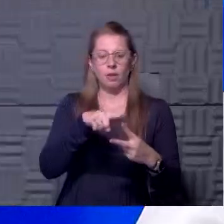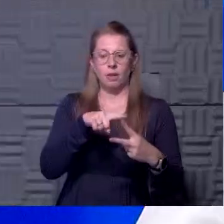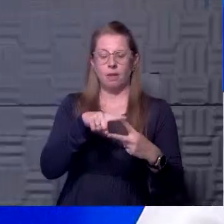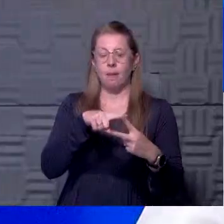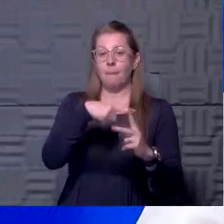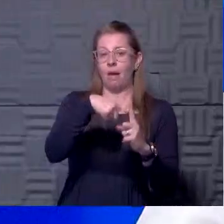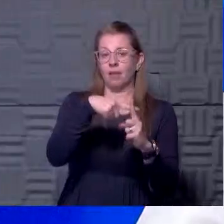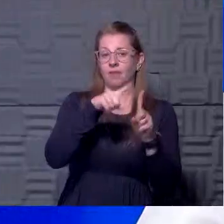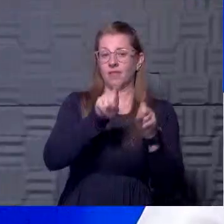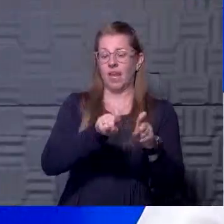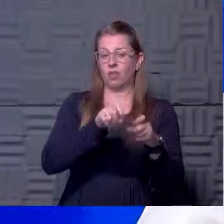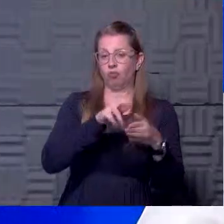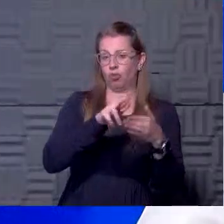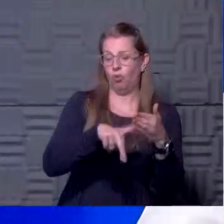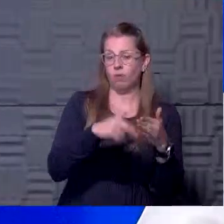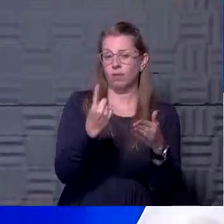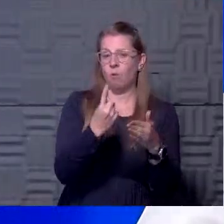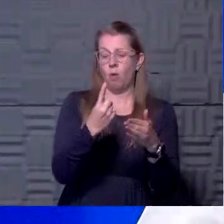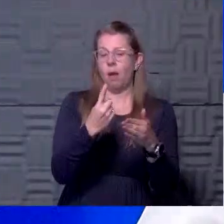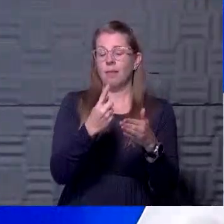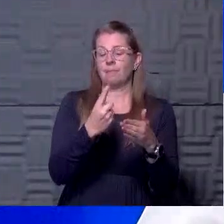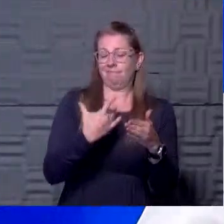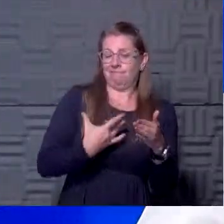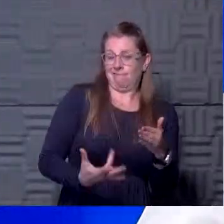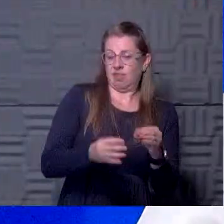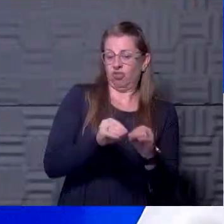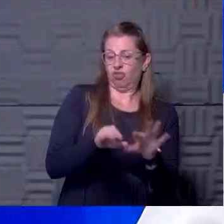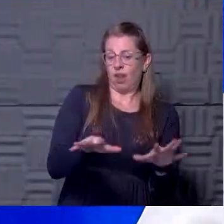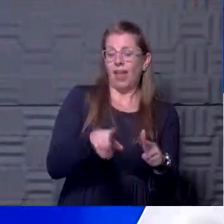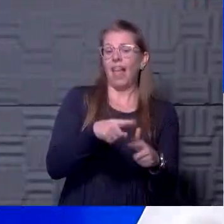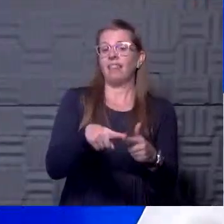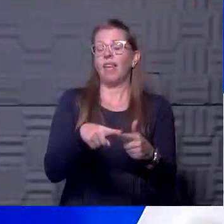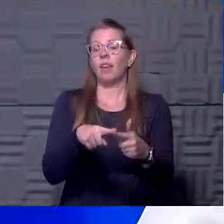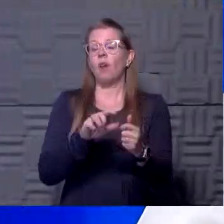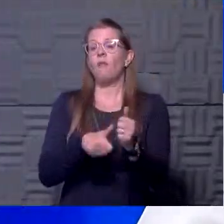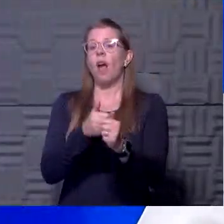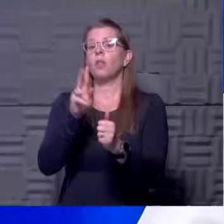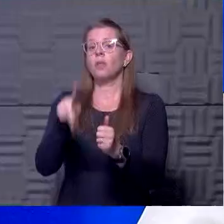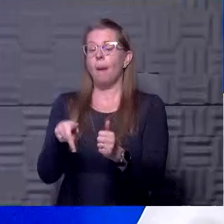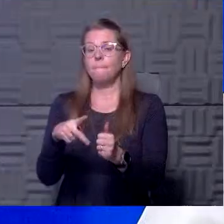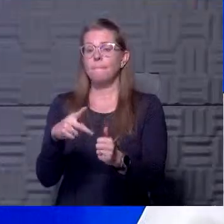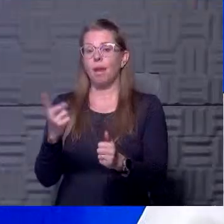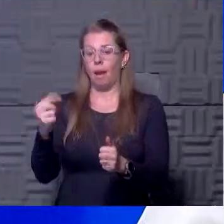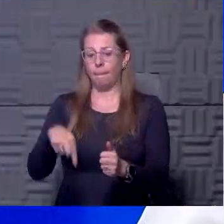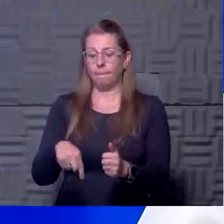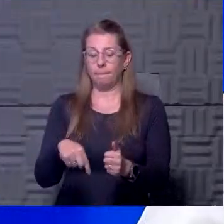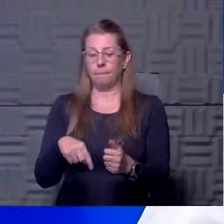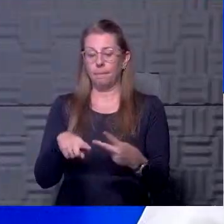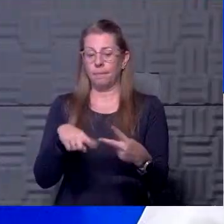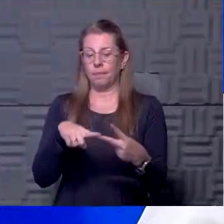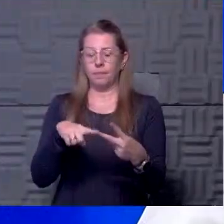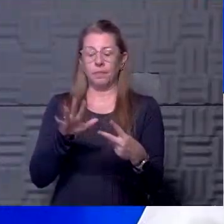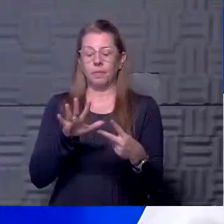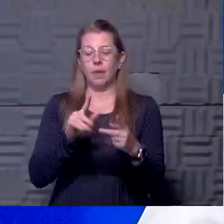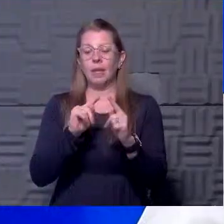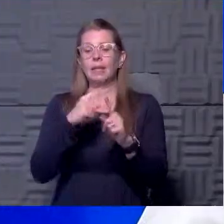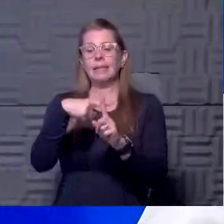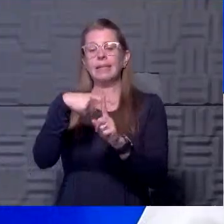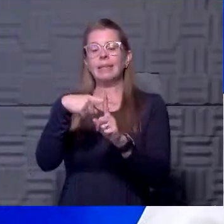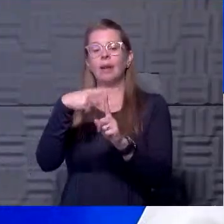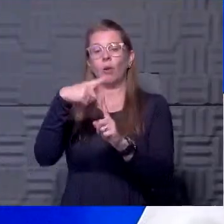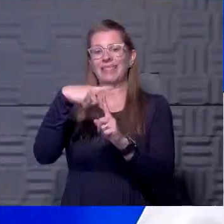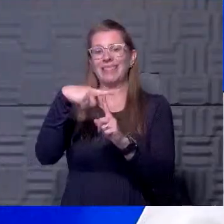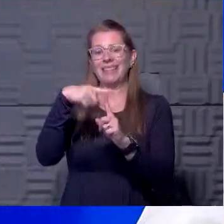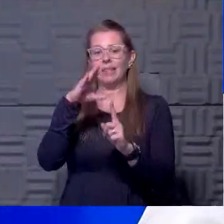test result is someone likely to shed the virus. And then as he follows up, he gets down here and he wants to know, is there a T cell